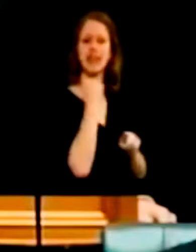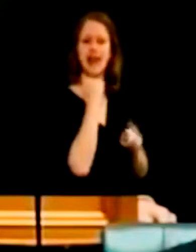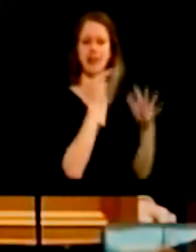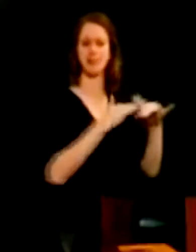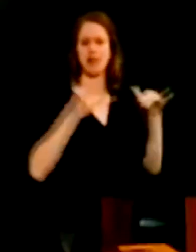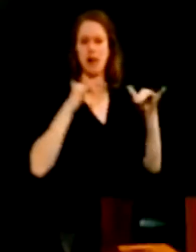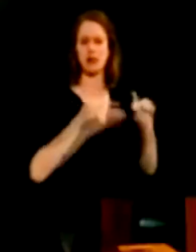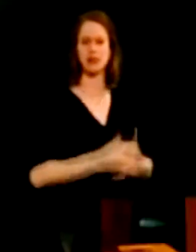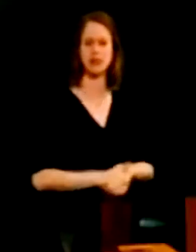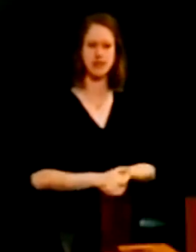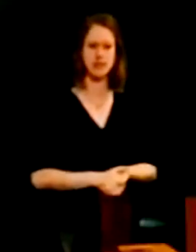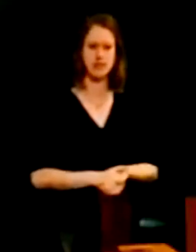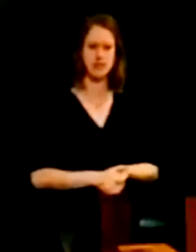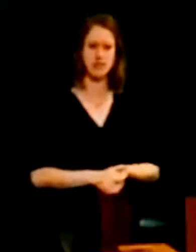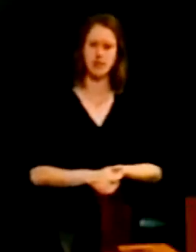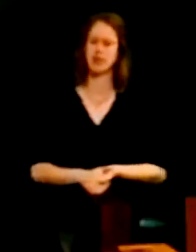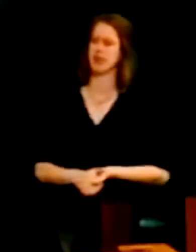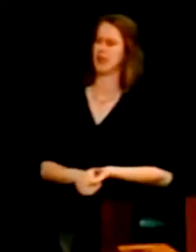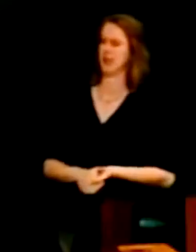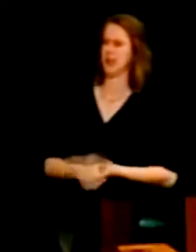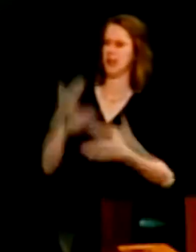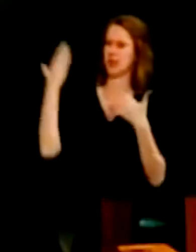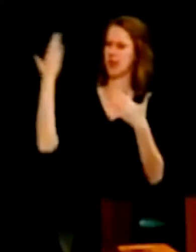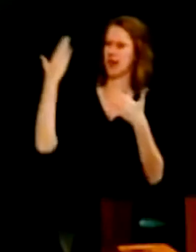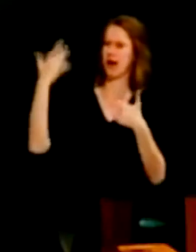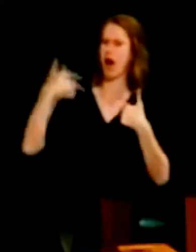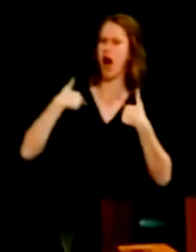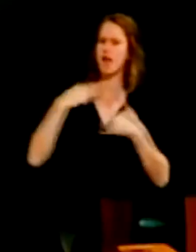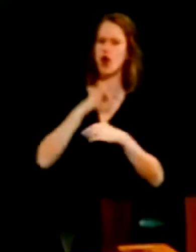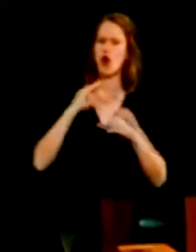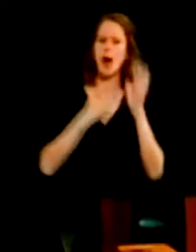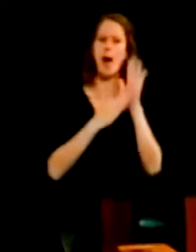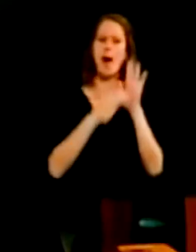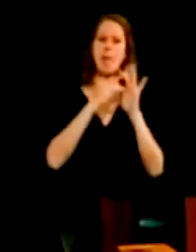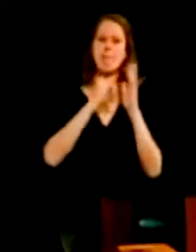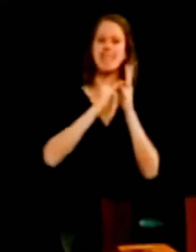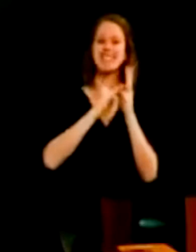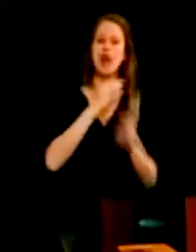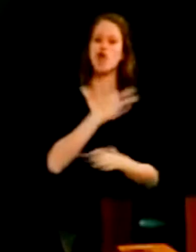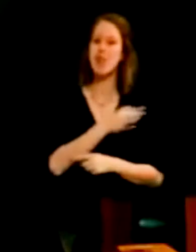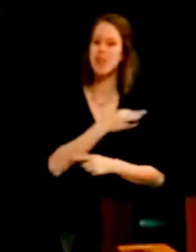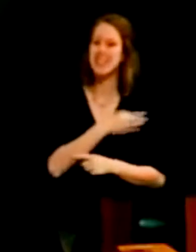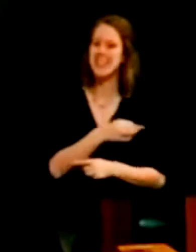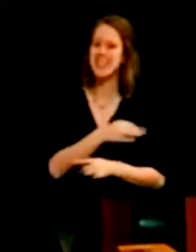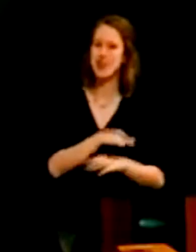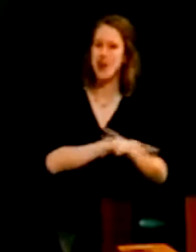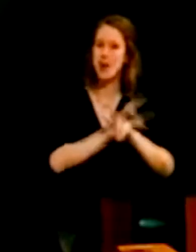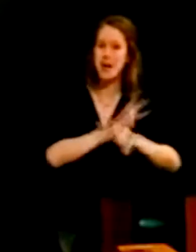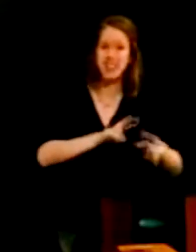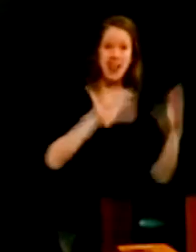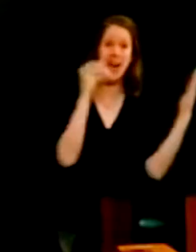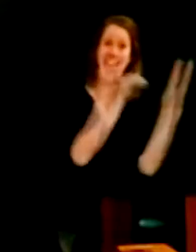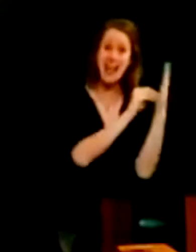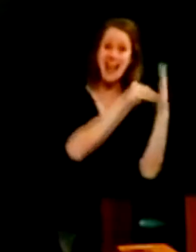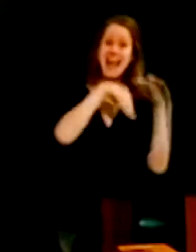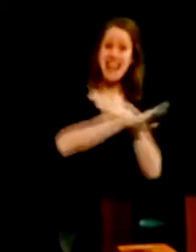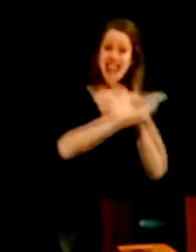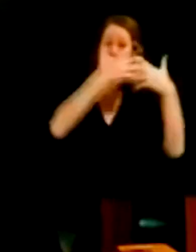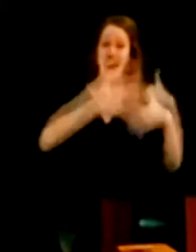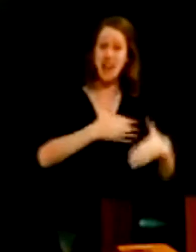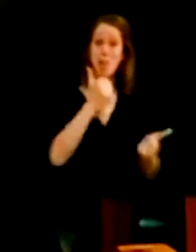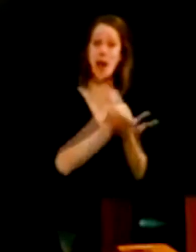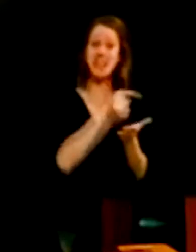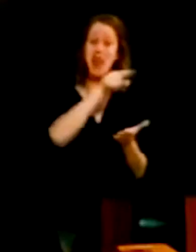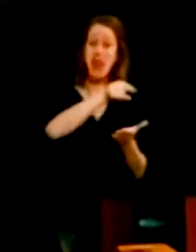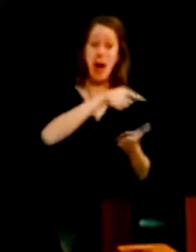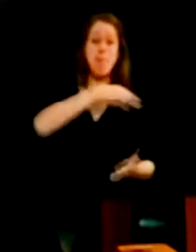Mr Speaker, Mr Speaker, I haven't misrepresented Greenpeace. They are in the database as a